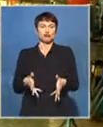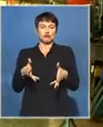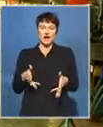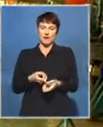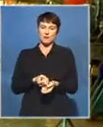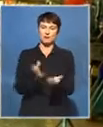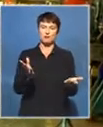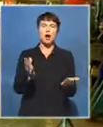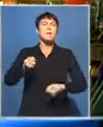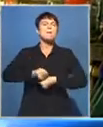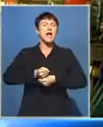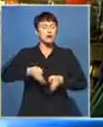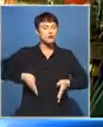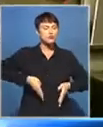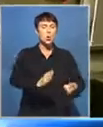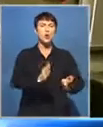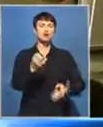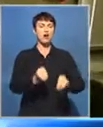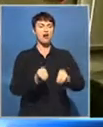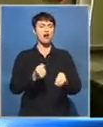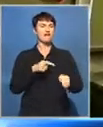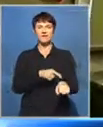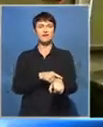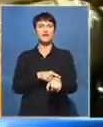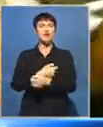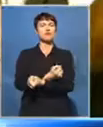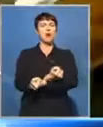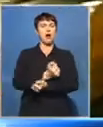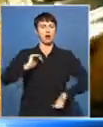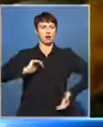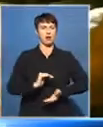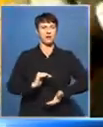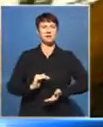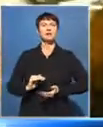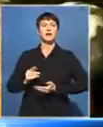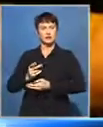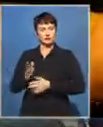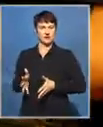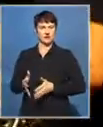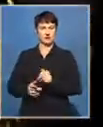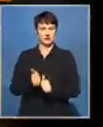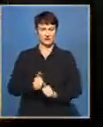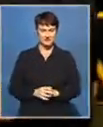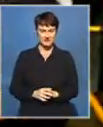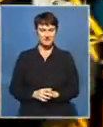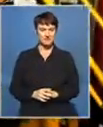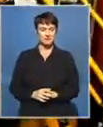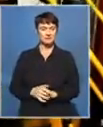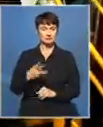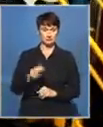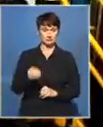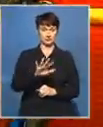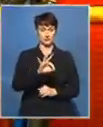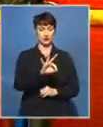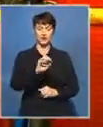A production plant taking South Africa into a new era of rail transport, facilitated by a